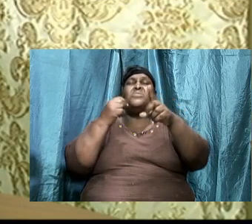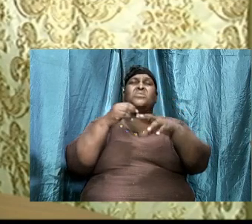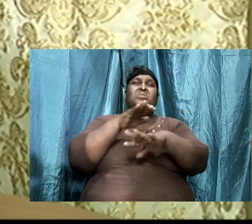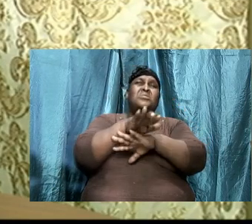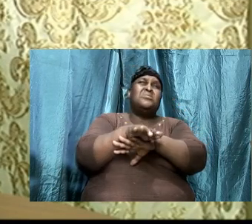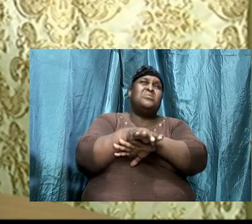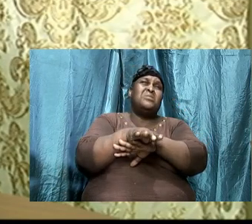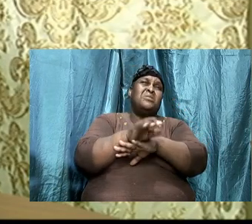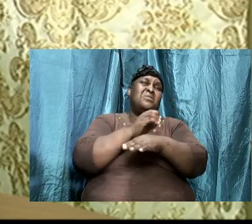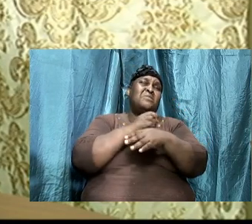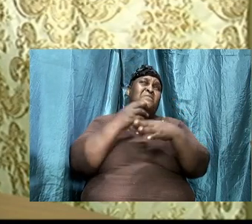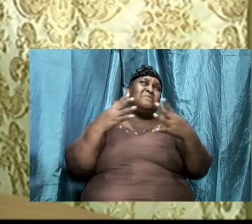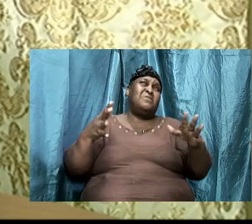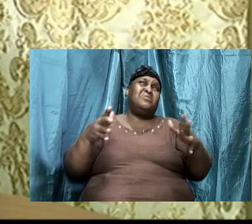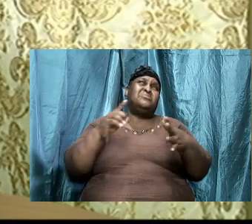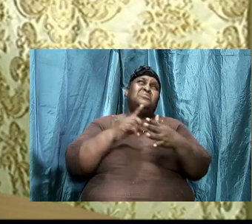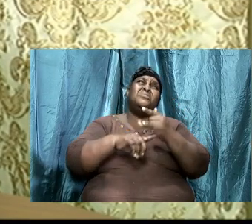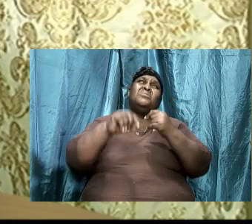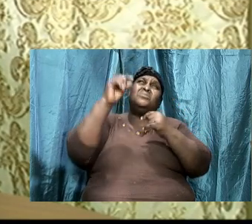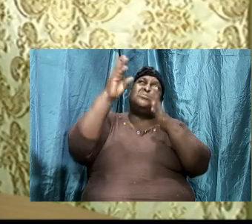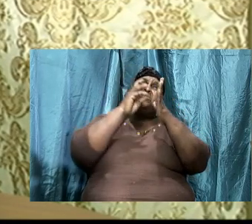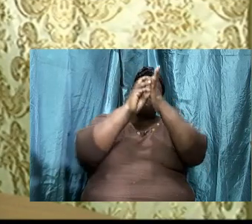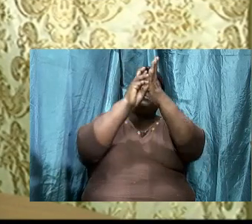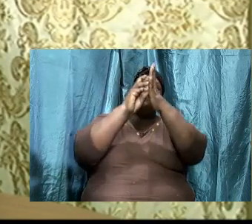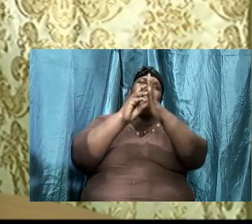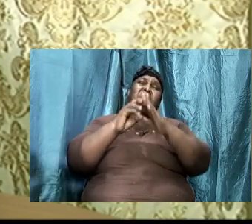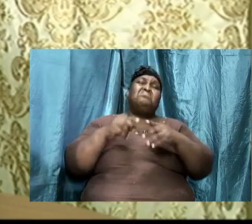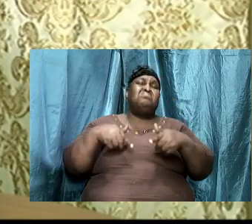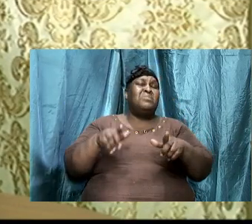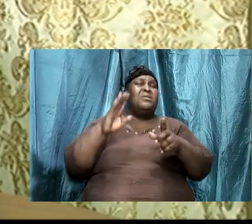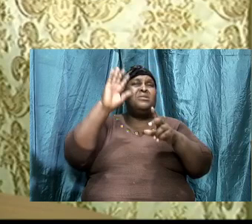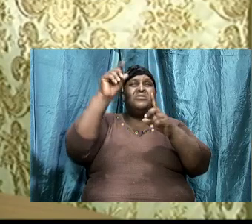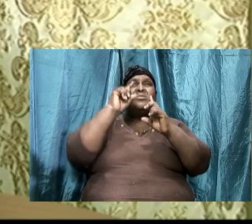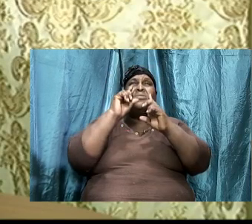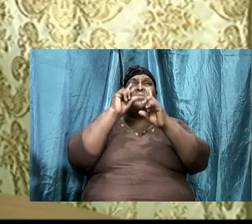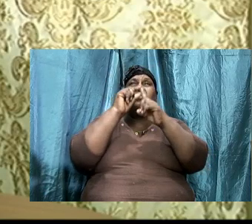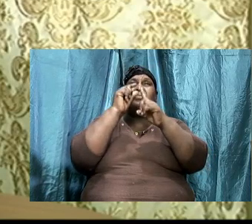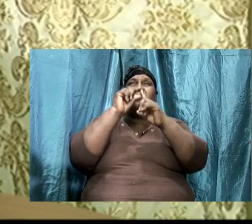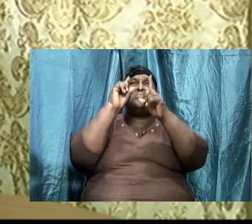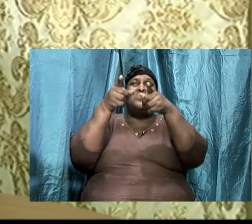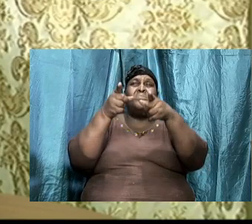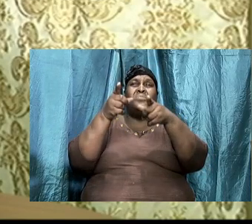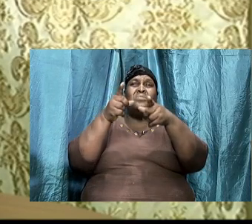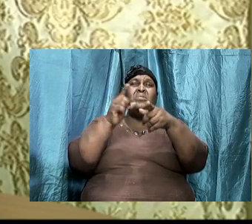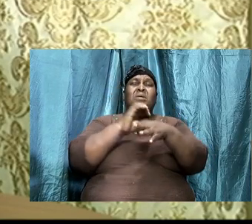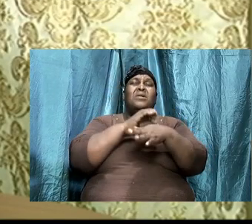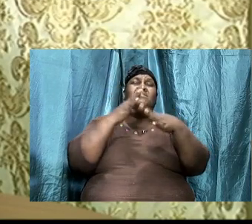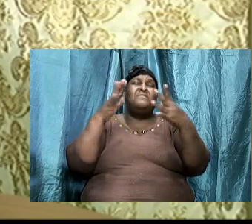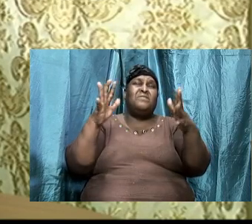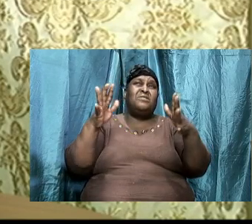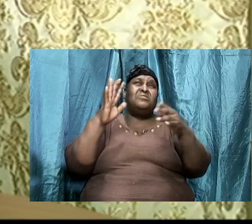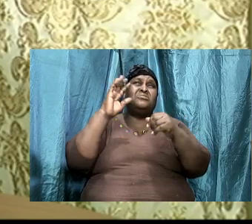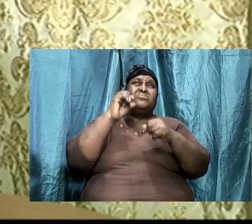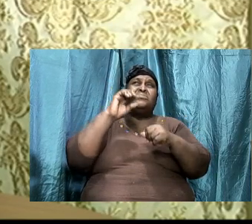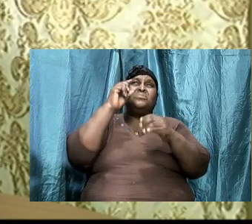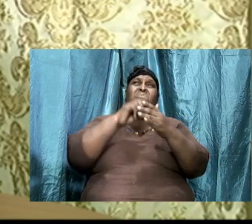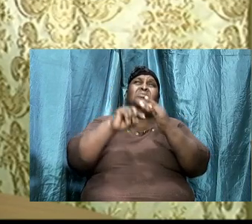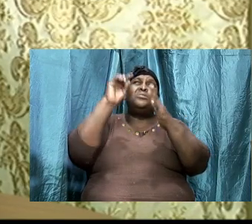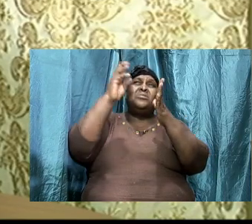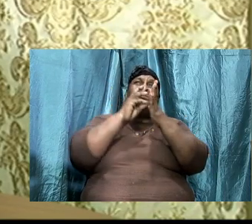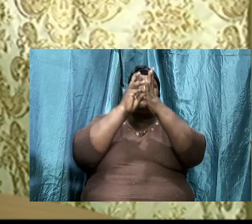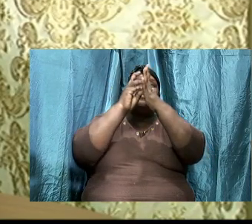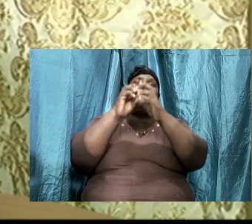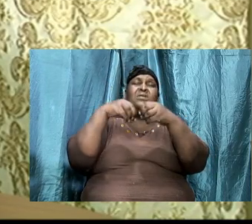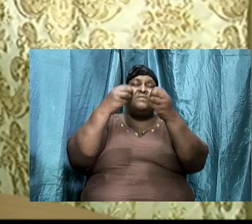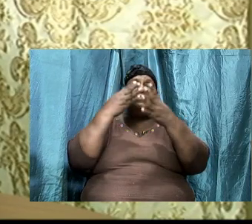Let as your Word go forth, that is, accomplish your perfect will as we give you thanks tonight in the name of